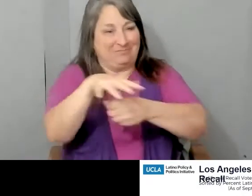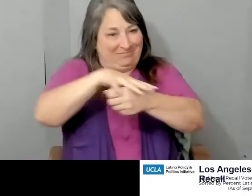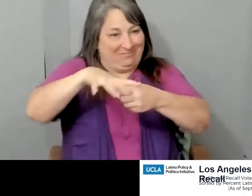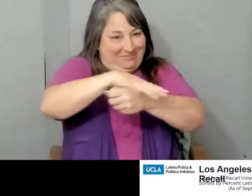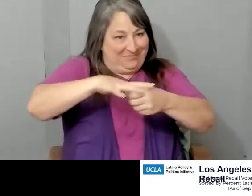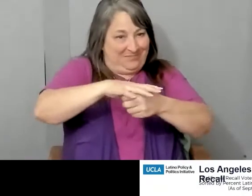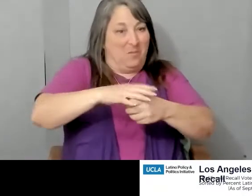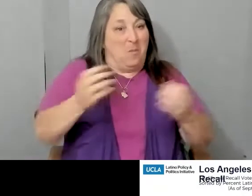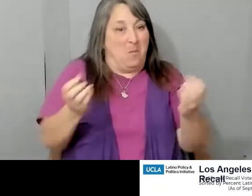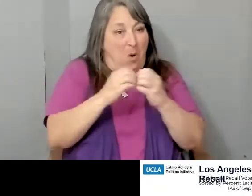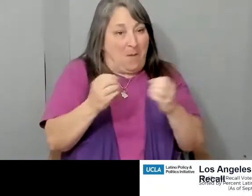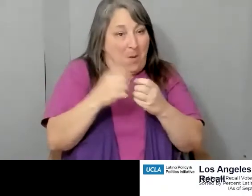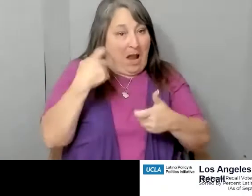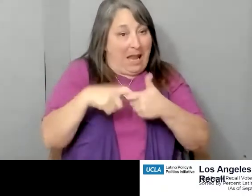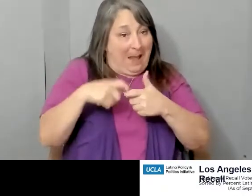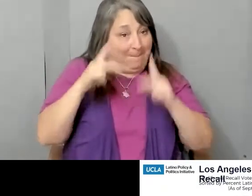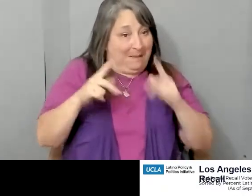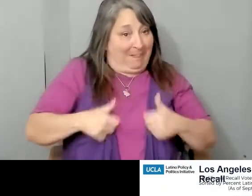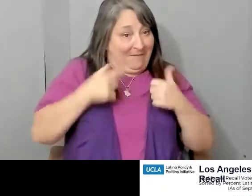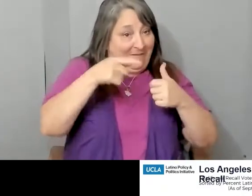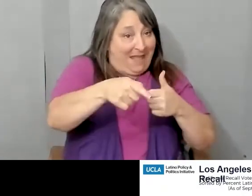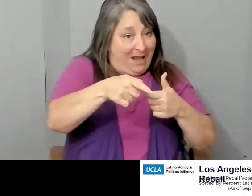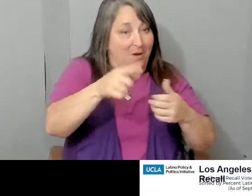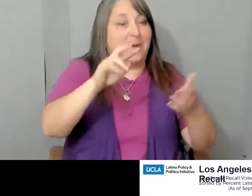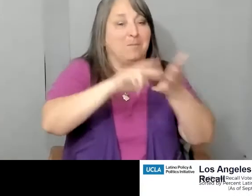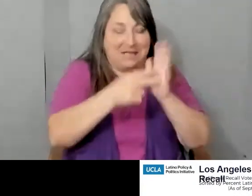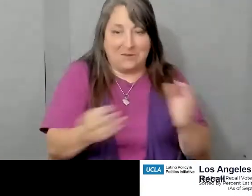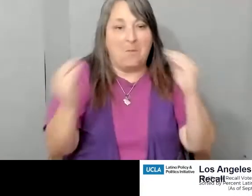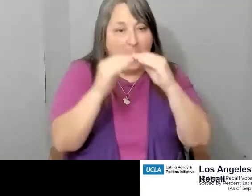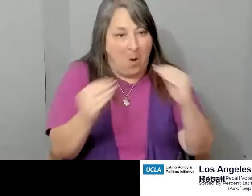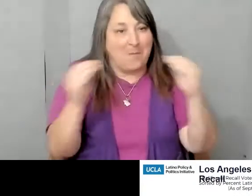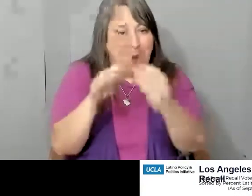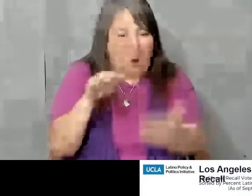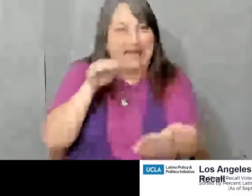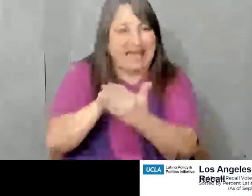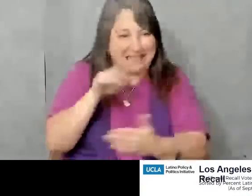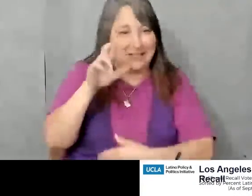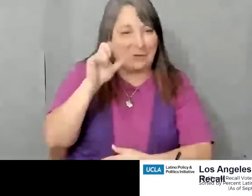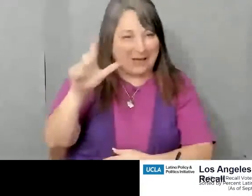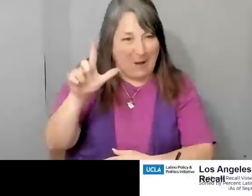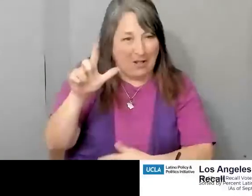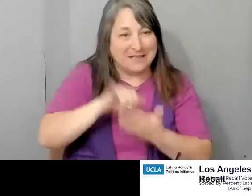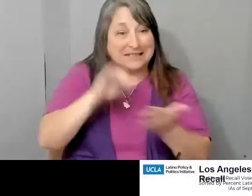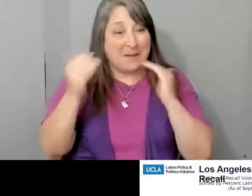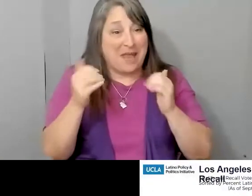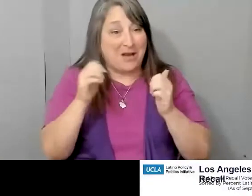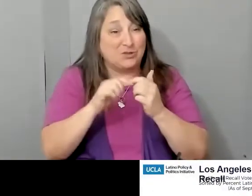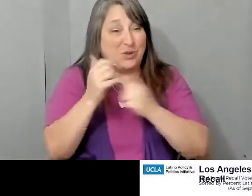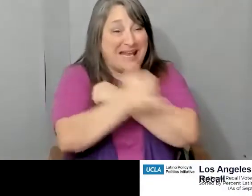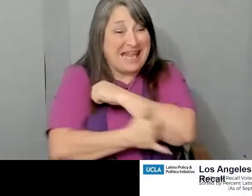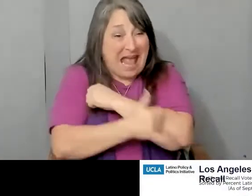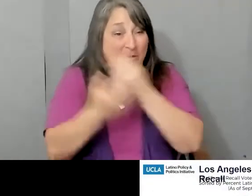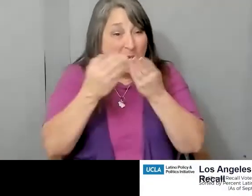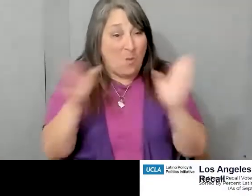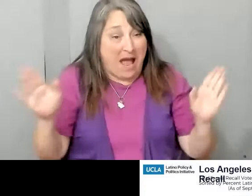Latino, there's a higher share of them against the recall. And this is compared to the countywide average, which was only